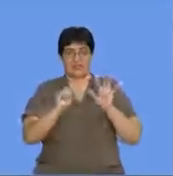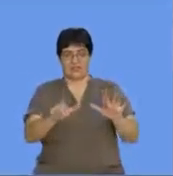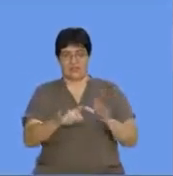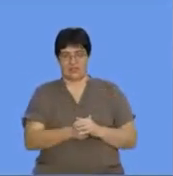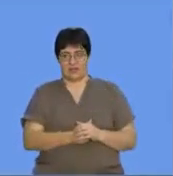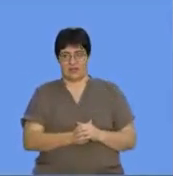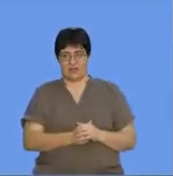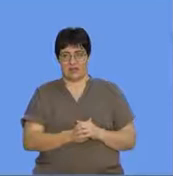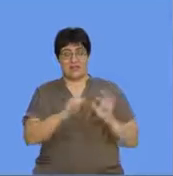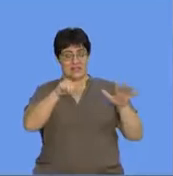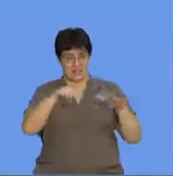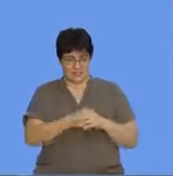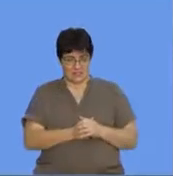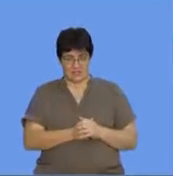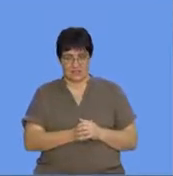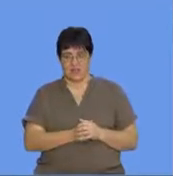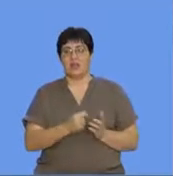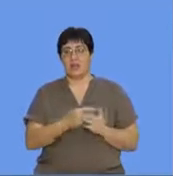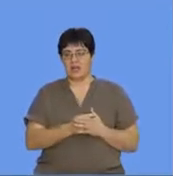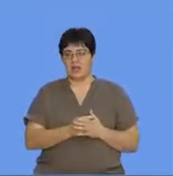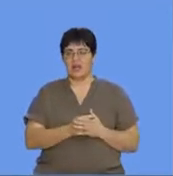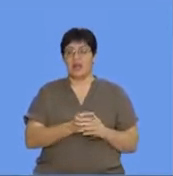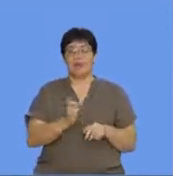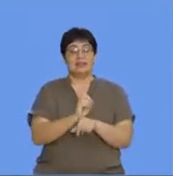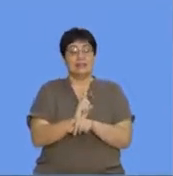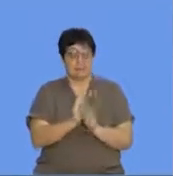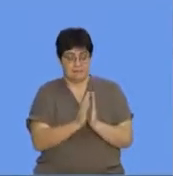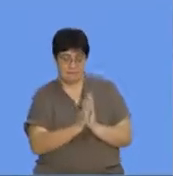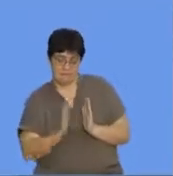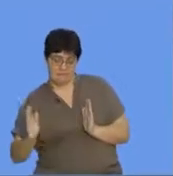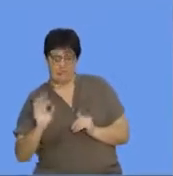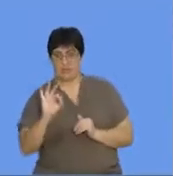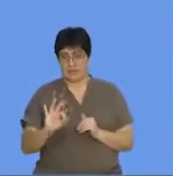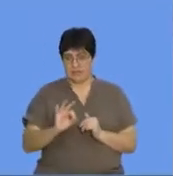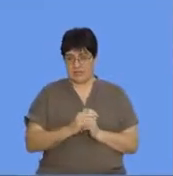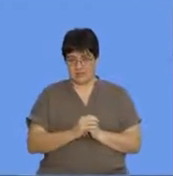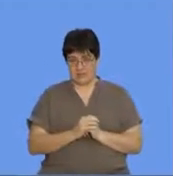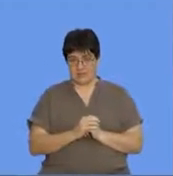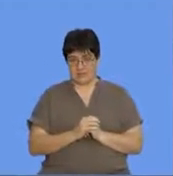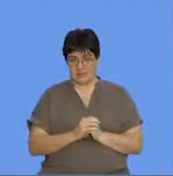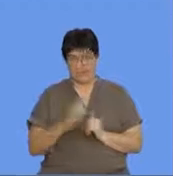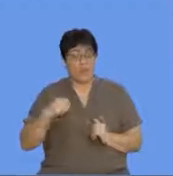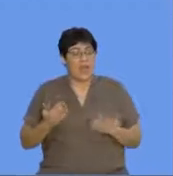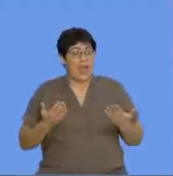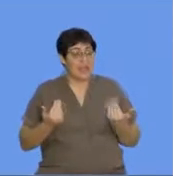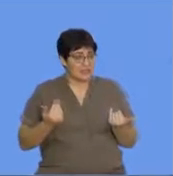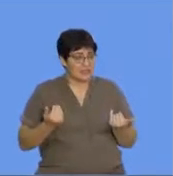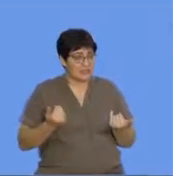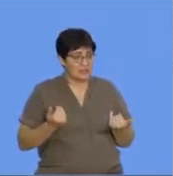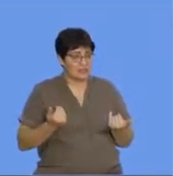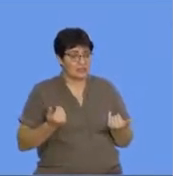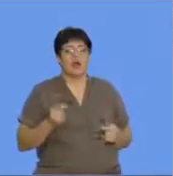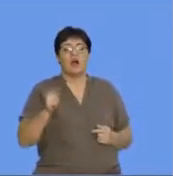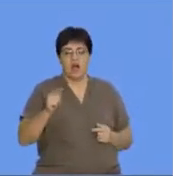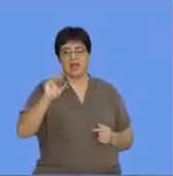one is actually in period three. So chlorine is in group seven. And so we would expect, like we have said, chlorine to have